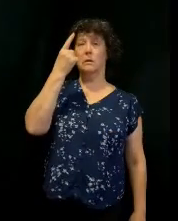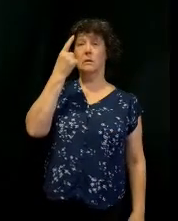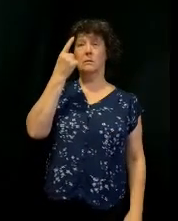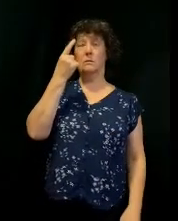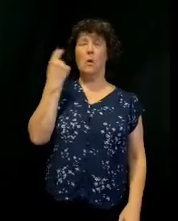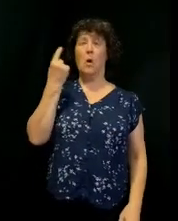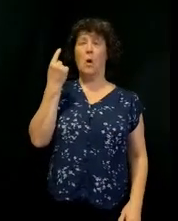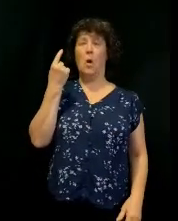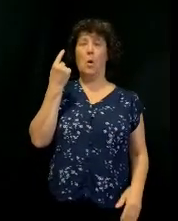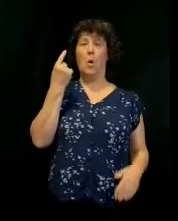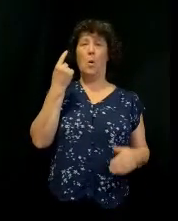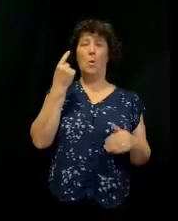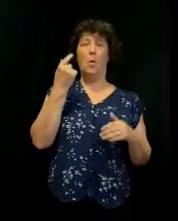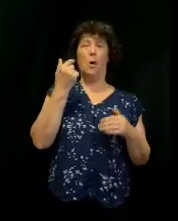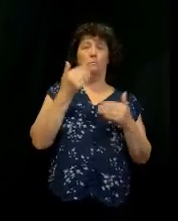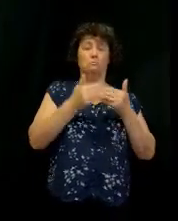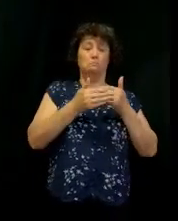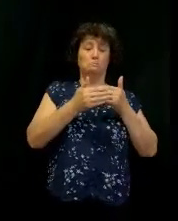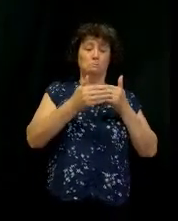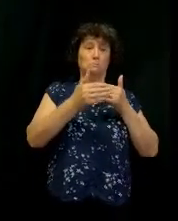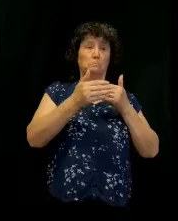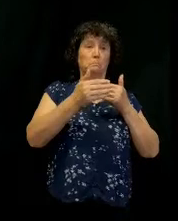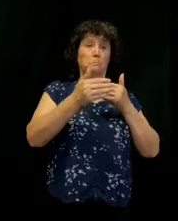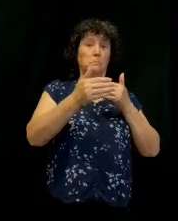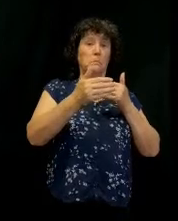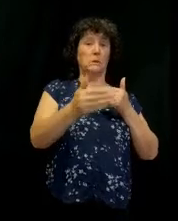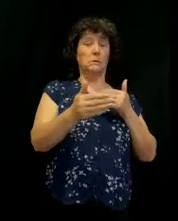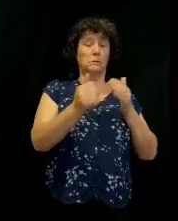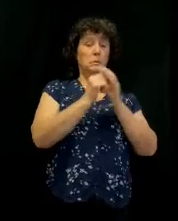You and I will not worship if we have no revelation.